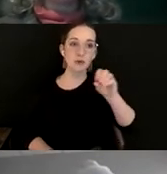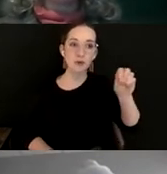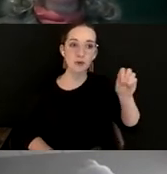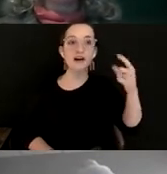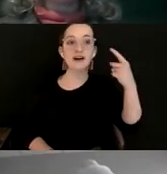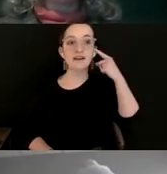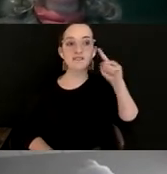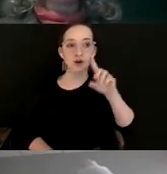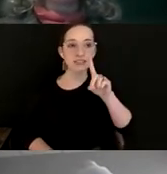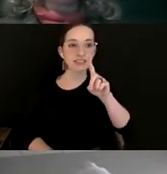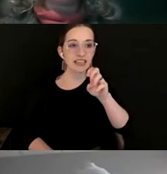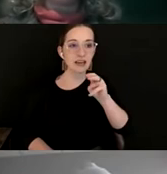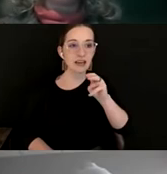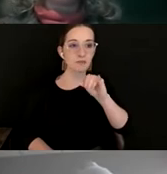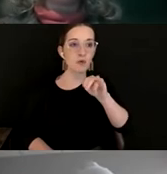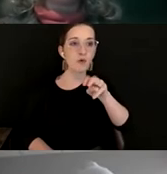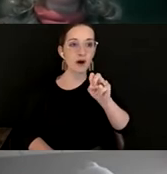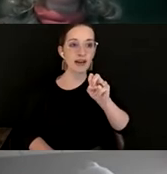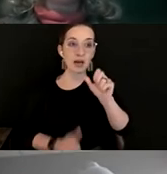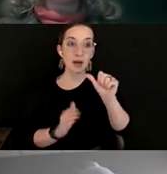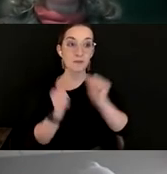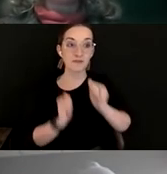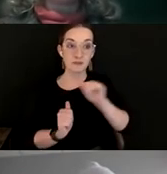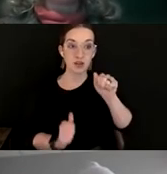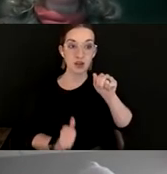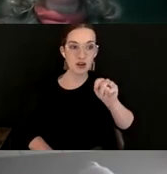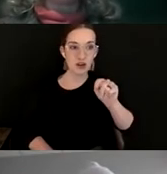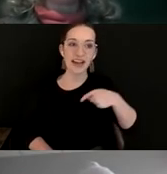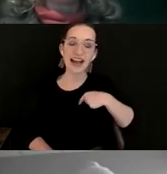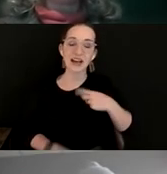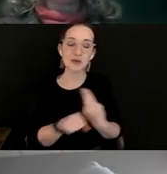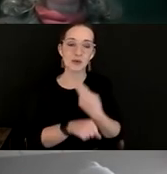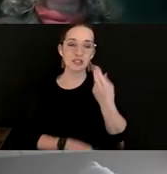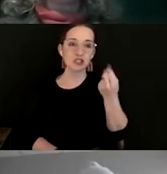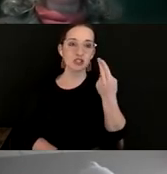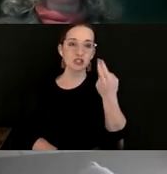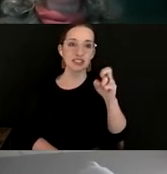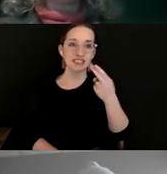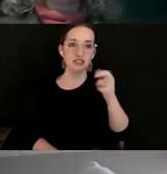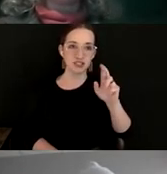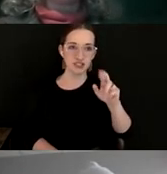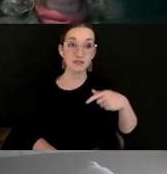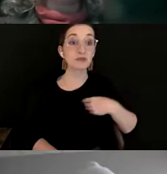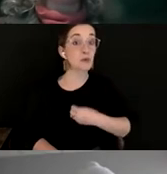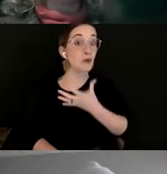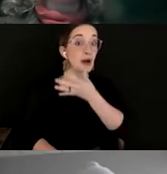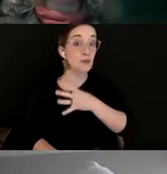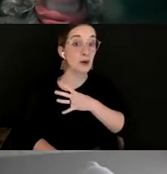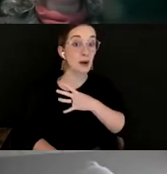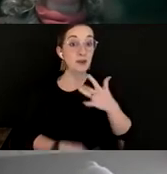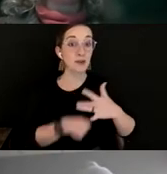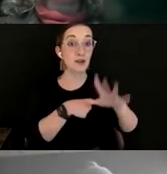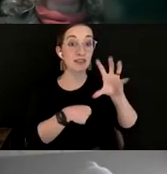Moines Performing Arts here in Des Moines, Iowa. I use the pronouns she and her. I'm a white woman in my early 50s with